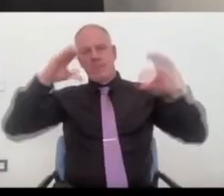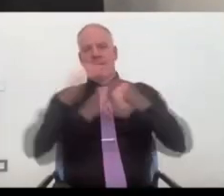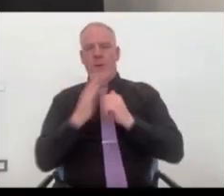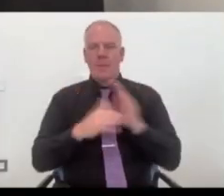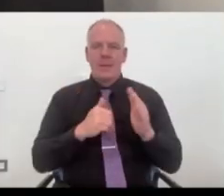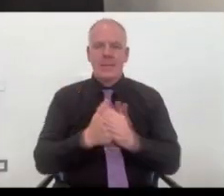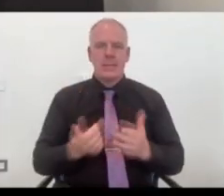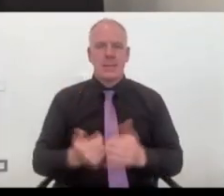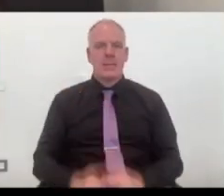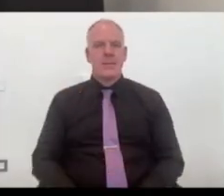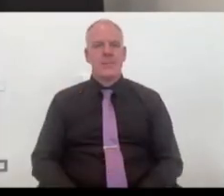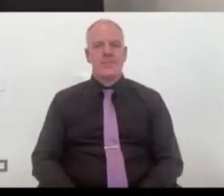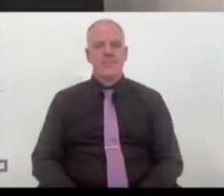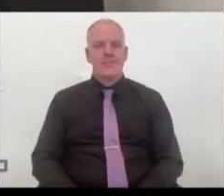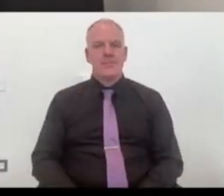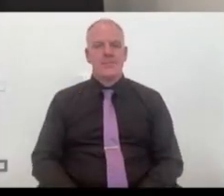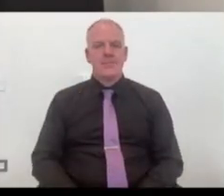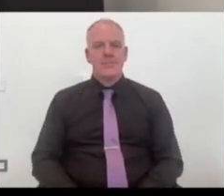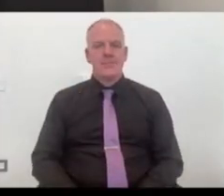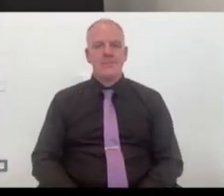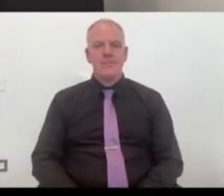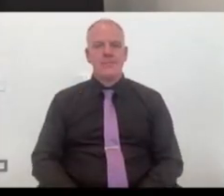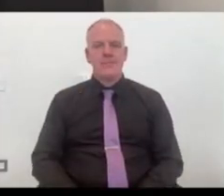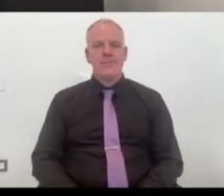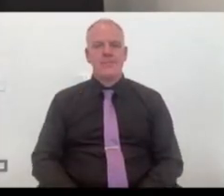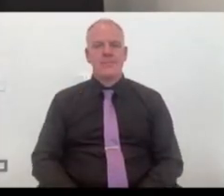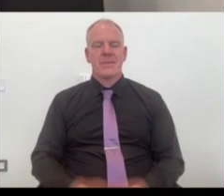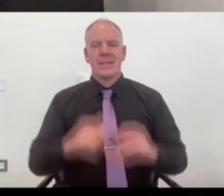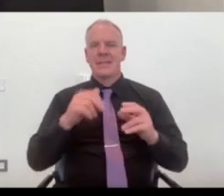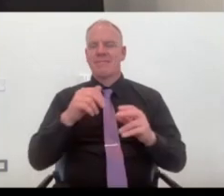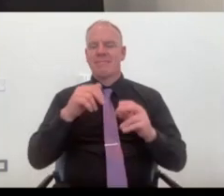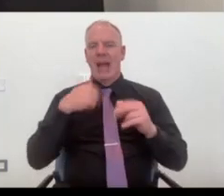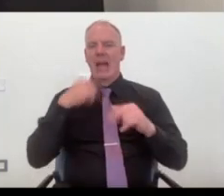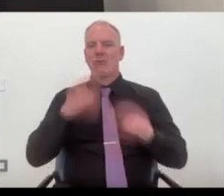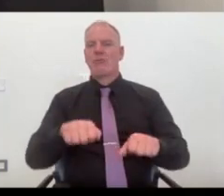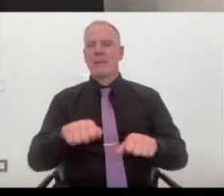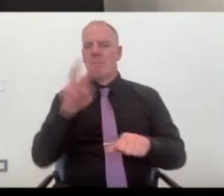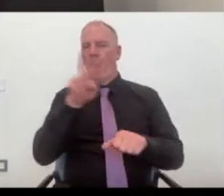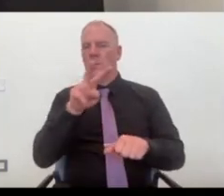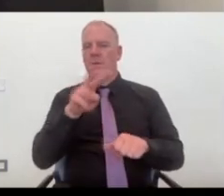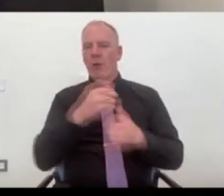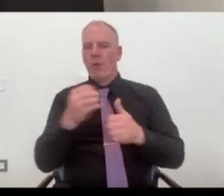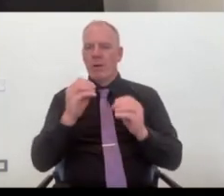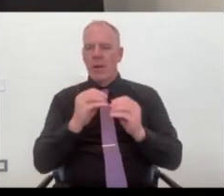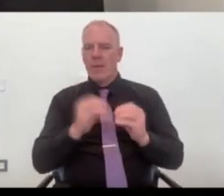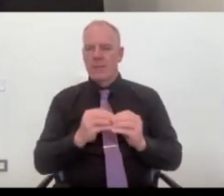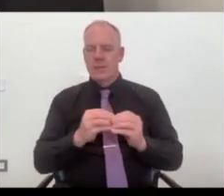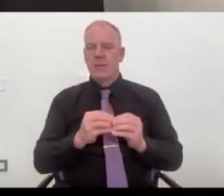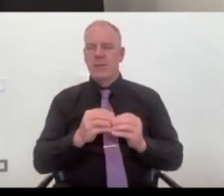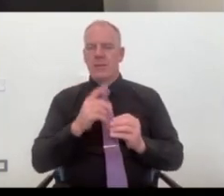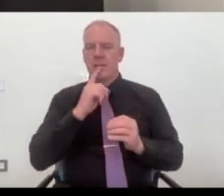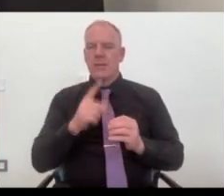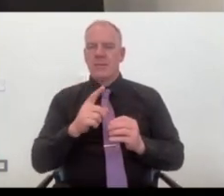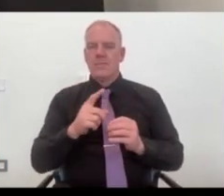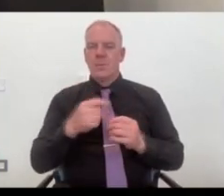I can't just say, you know, I agree with the other two guys, because they've answered it excellently. But it is, it is, it all is very similar. When